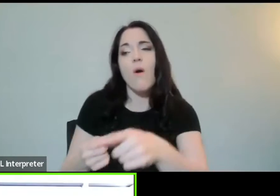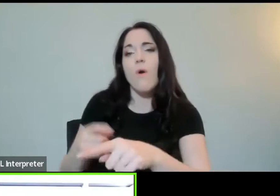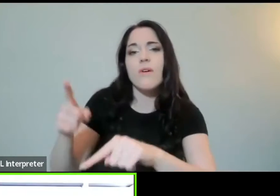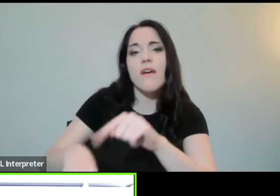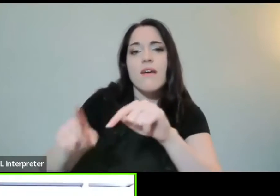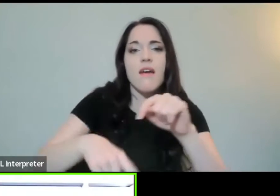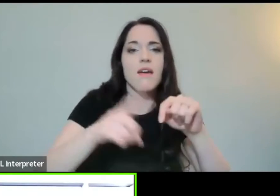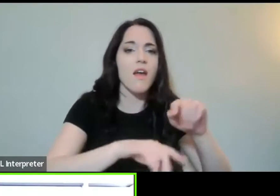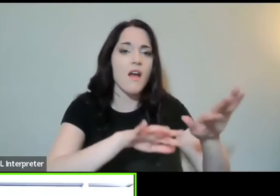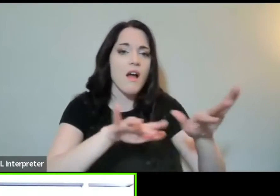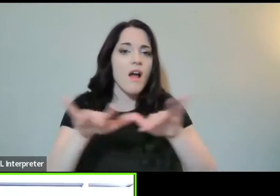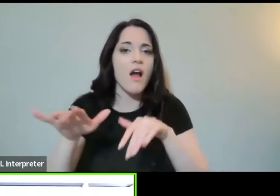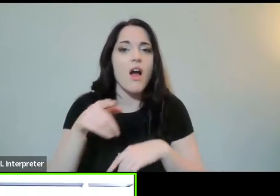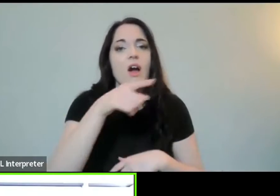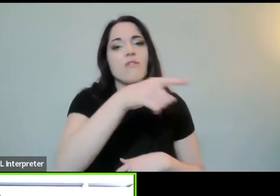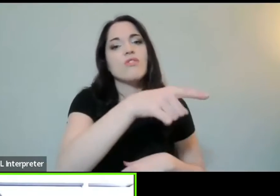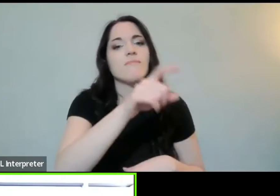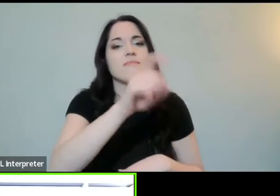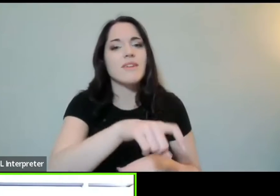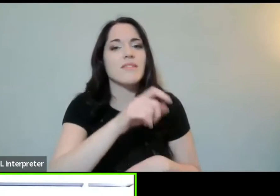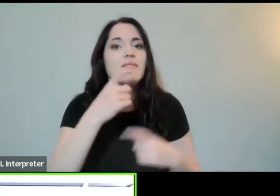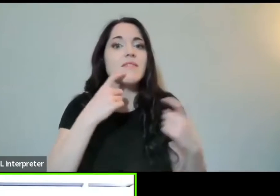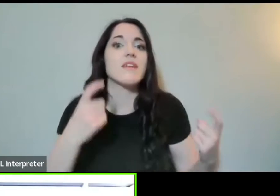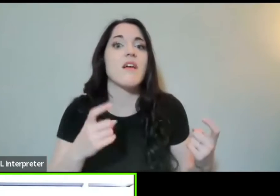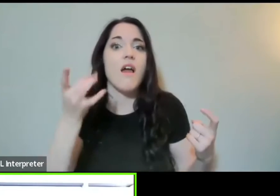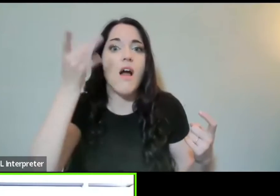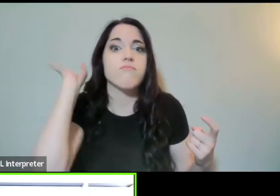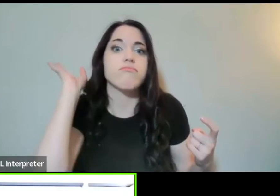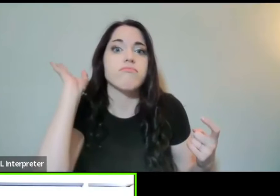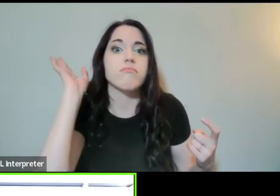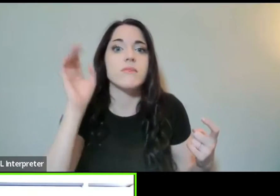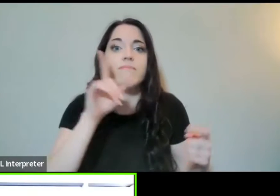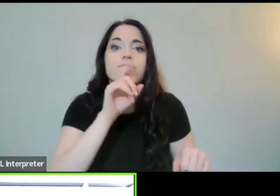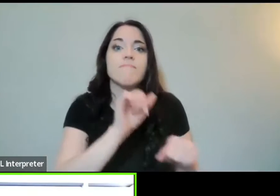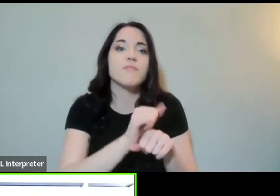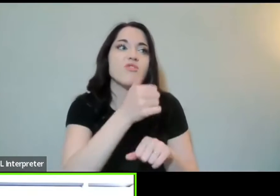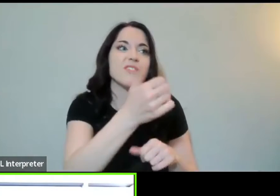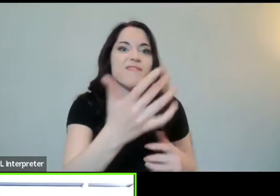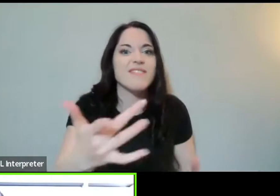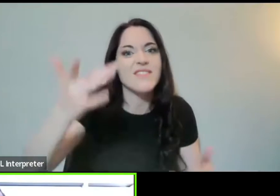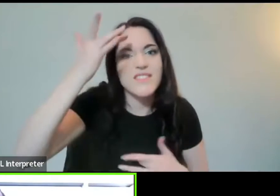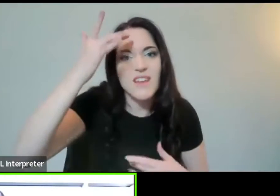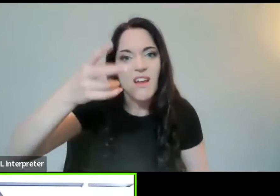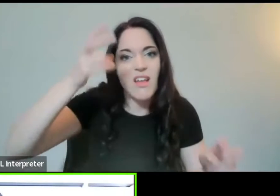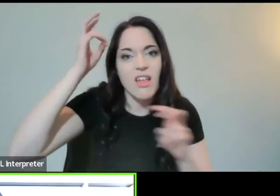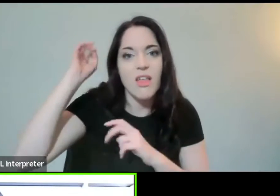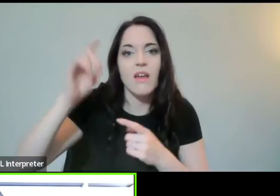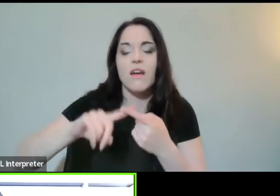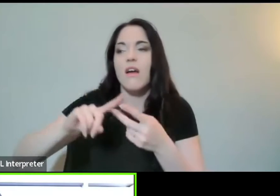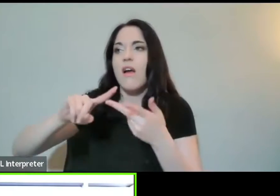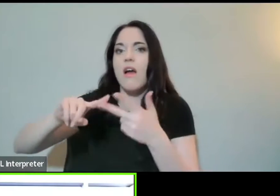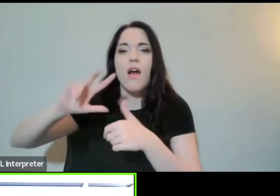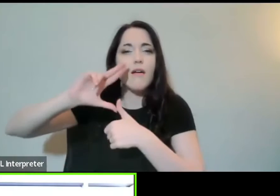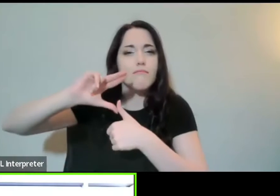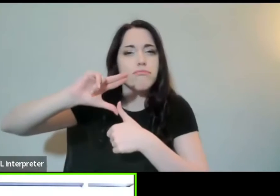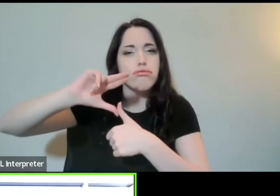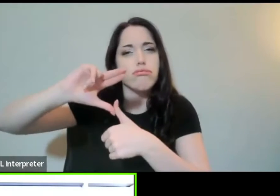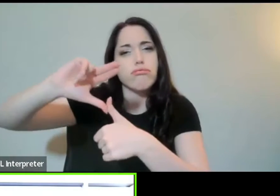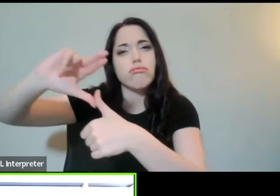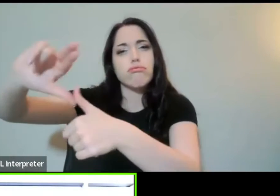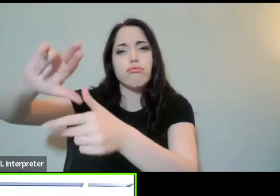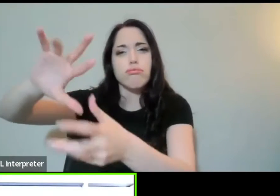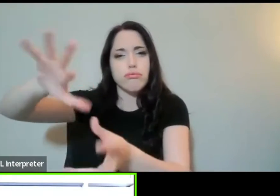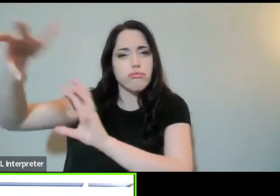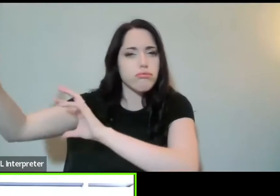She must have sinned a lot to be so sick. Hurricanes are because men marry men.